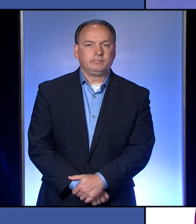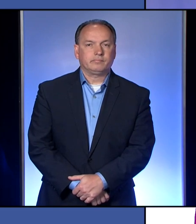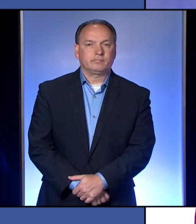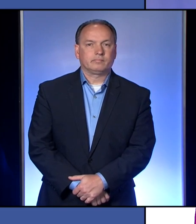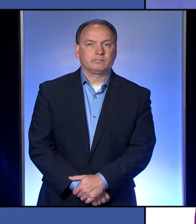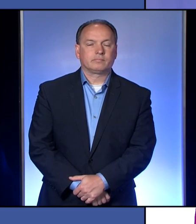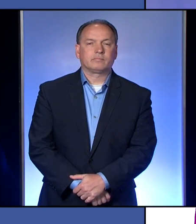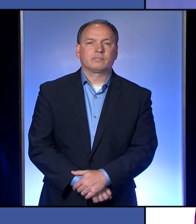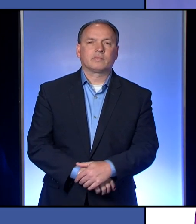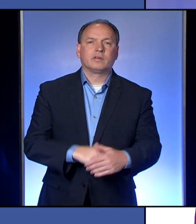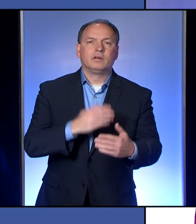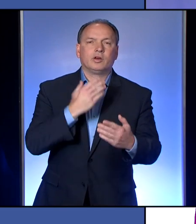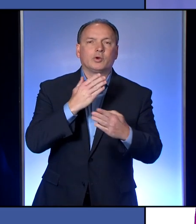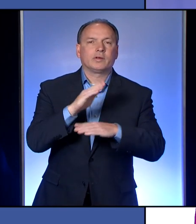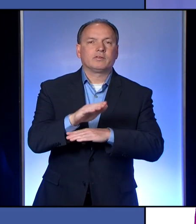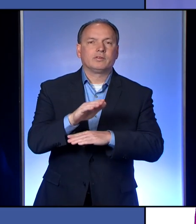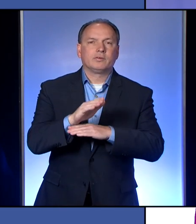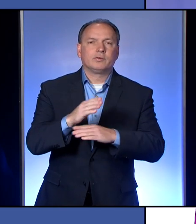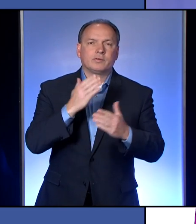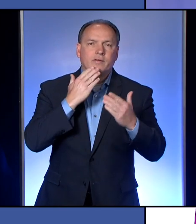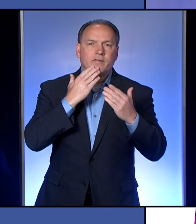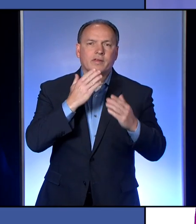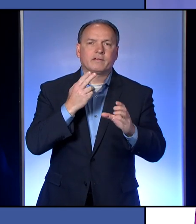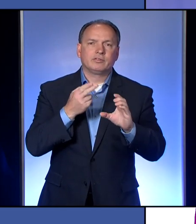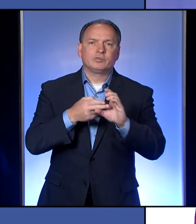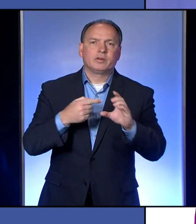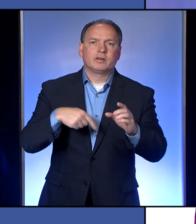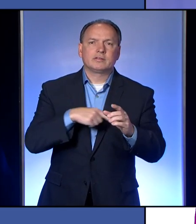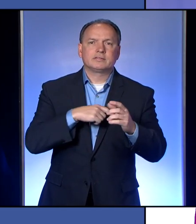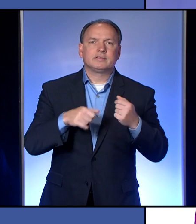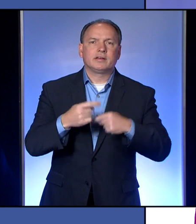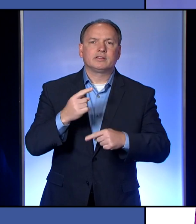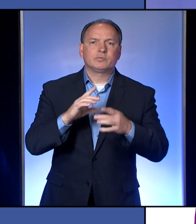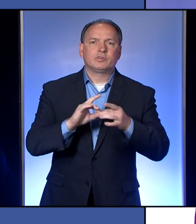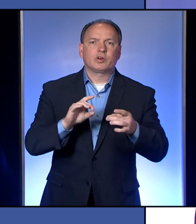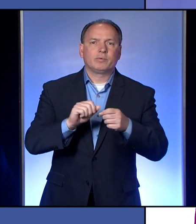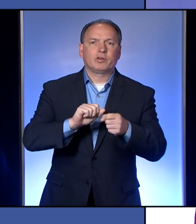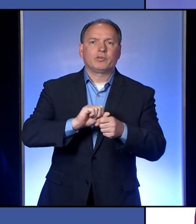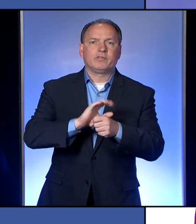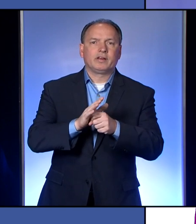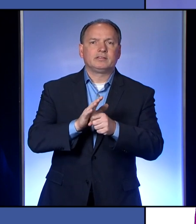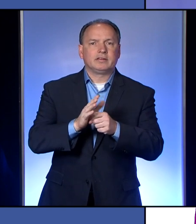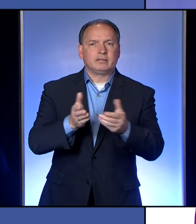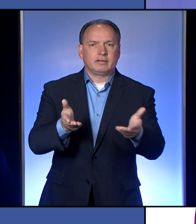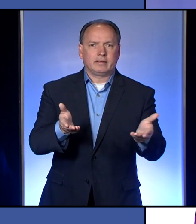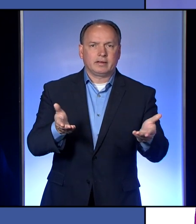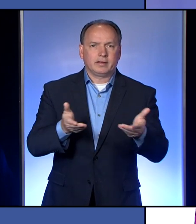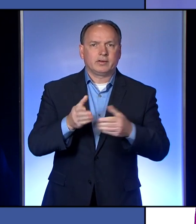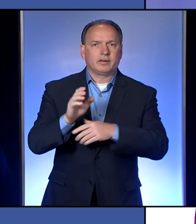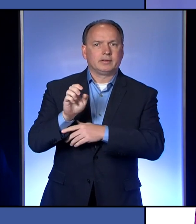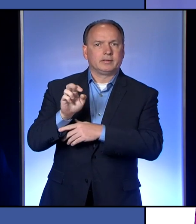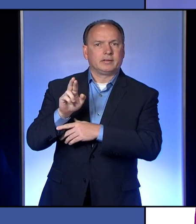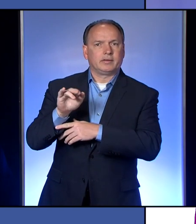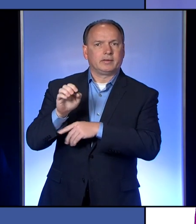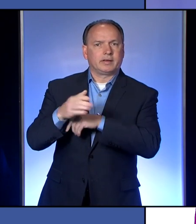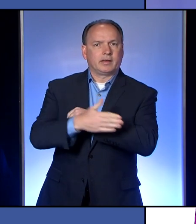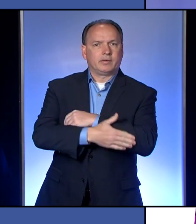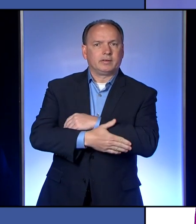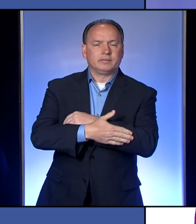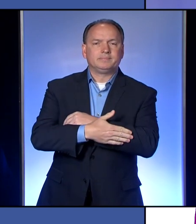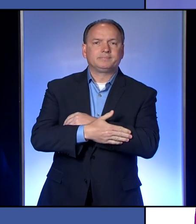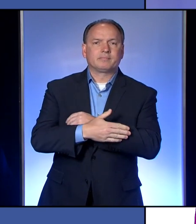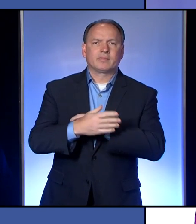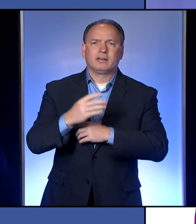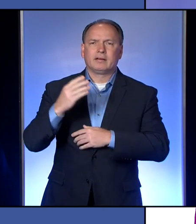Good afternoon and thank you for joining us today as we talk about the COVID-19 pandemic here in Erie County. It is another